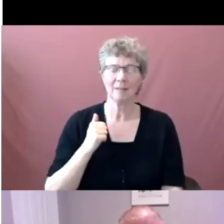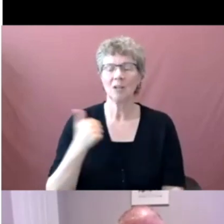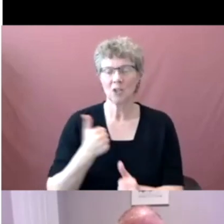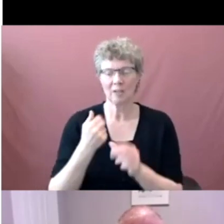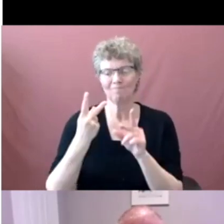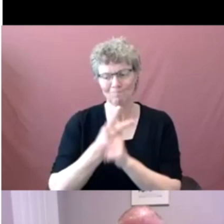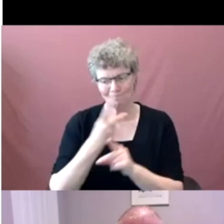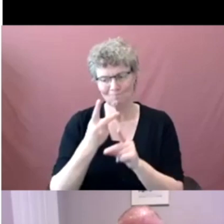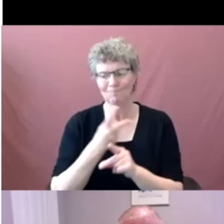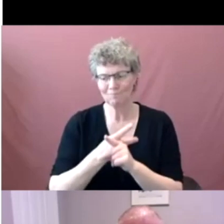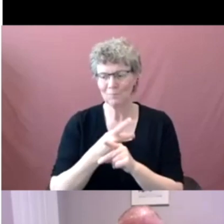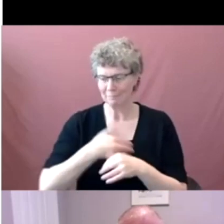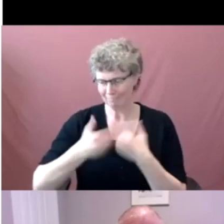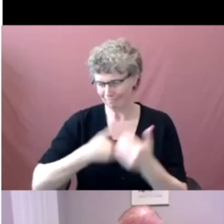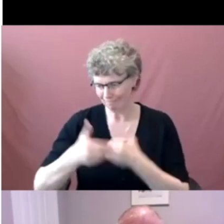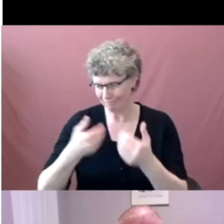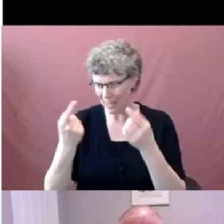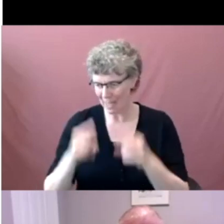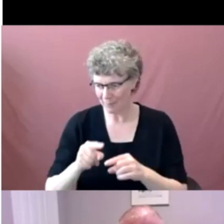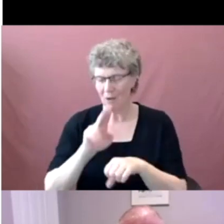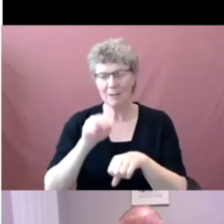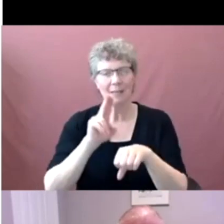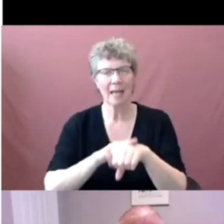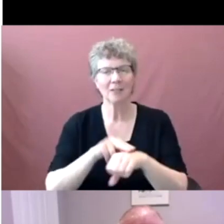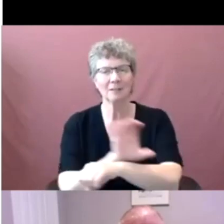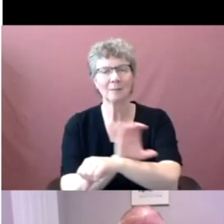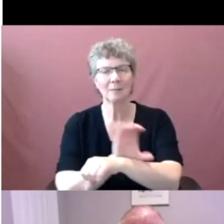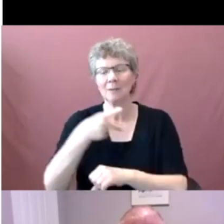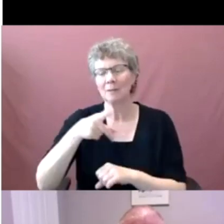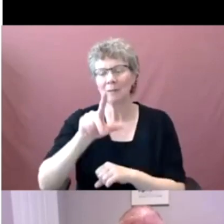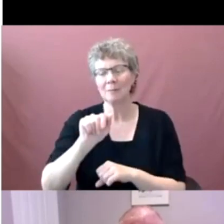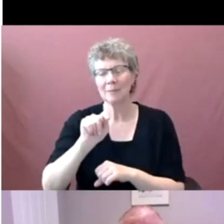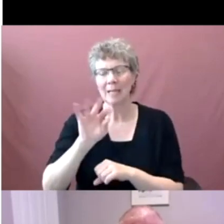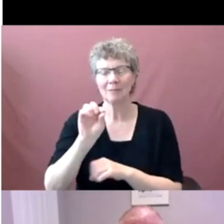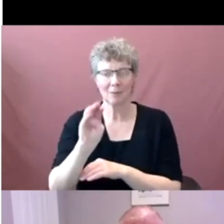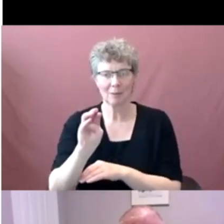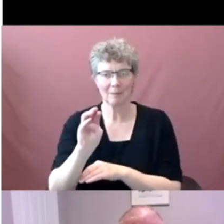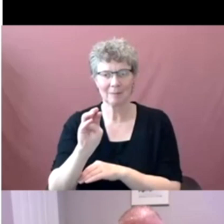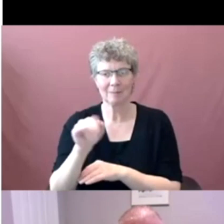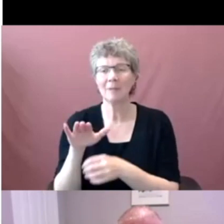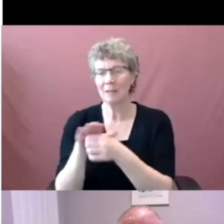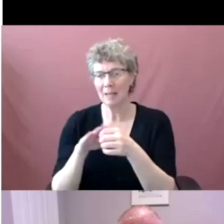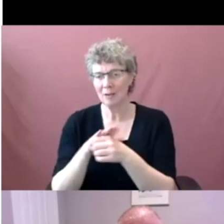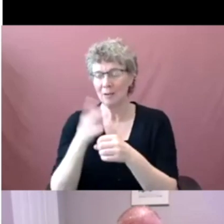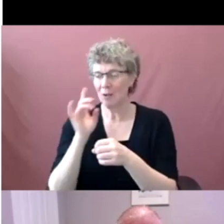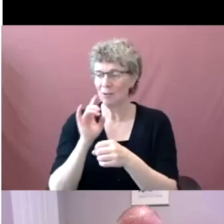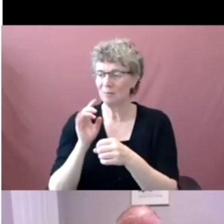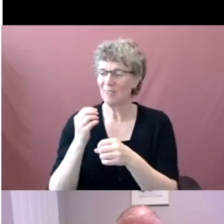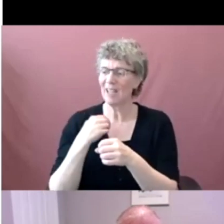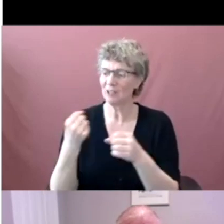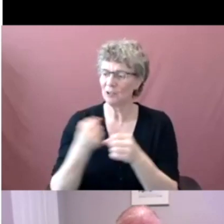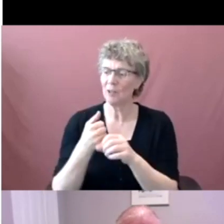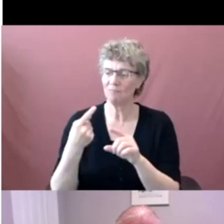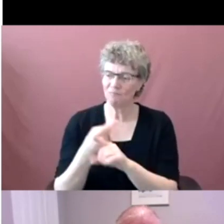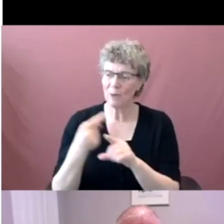work gets done on those national platforms. They also do a substantial amount of regular training three times a year to